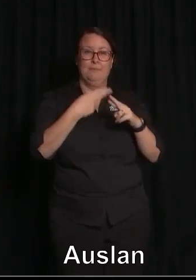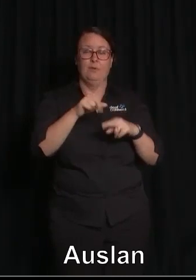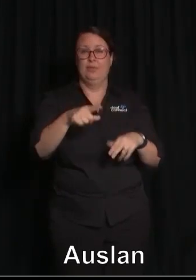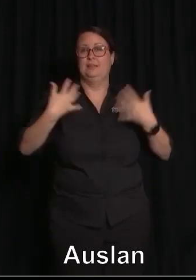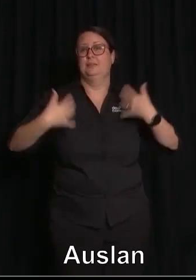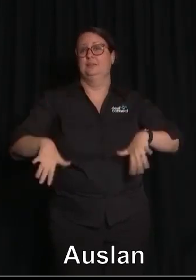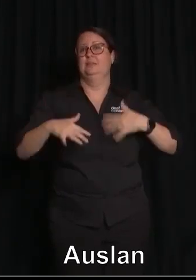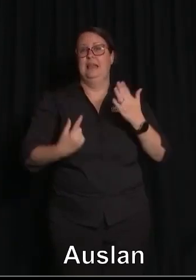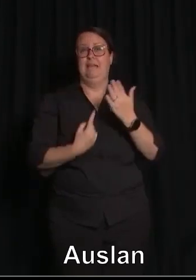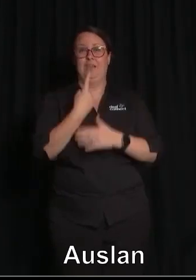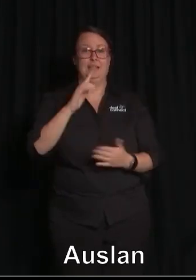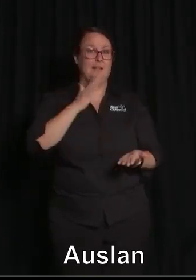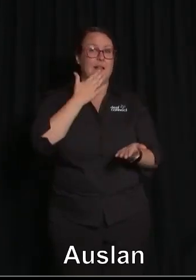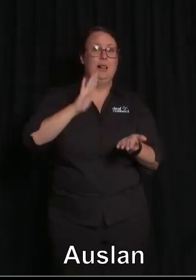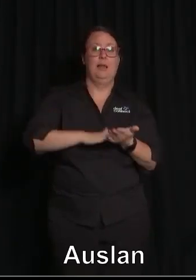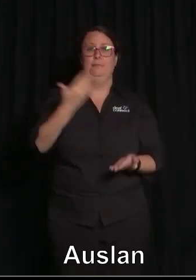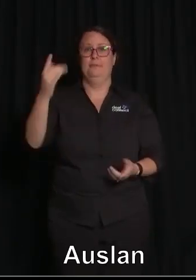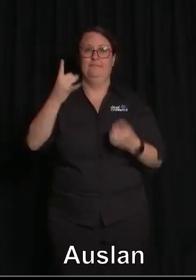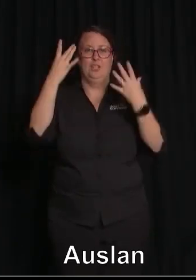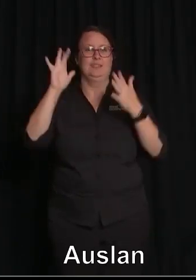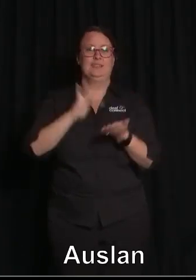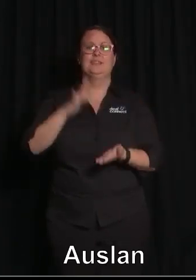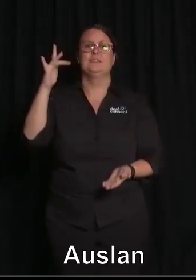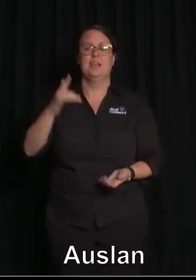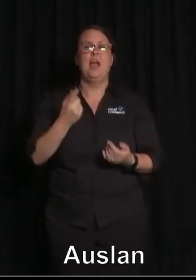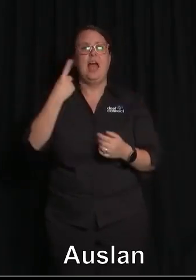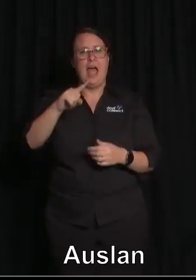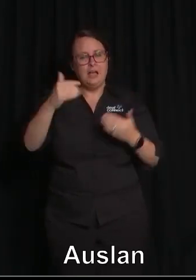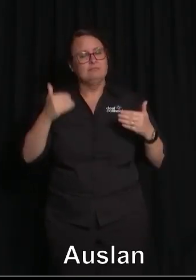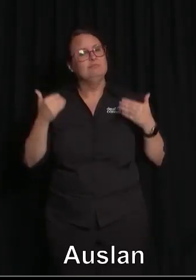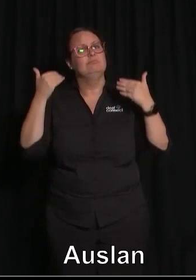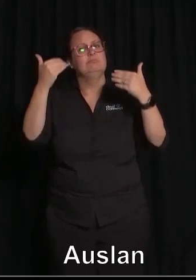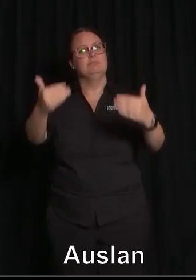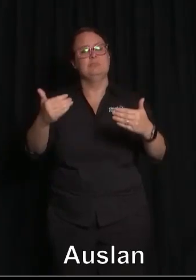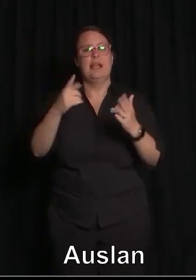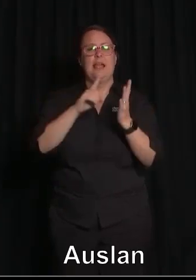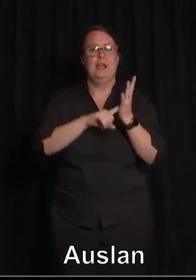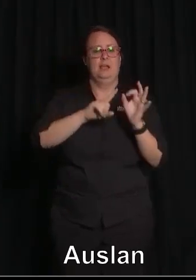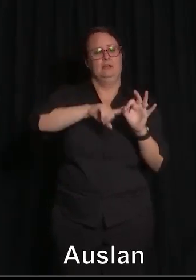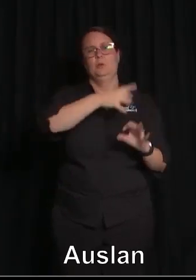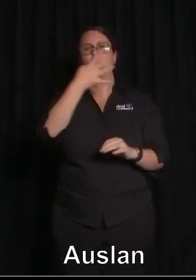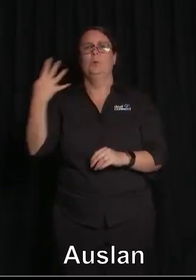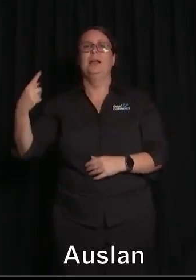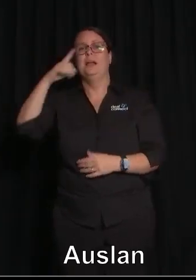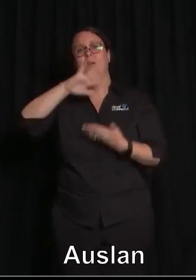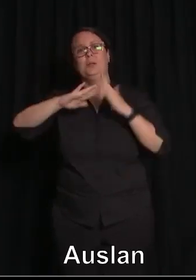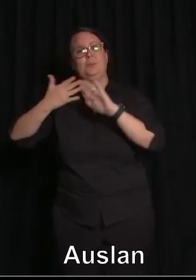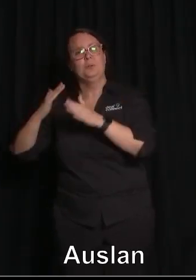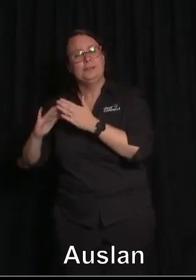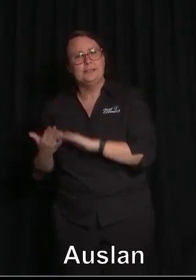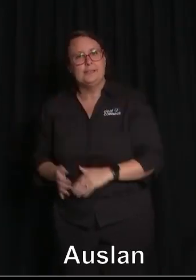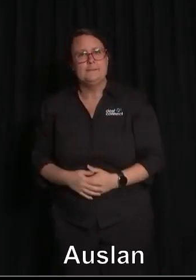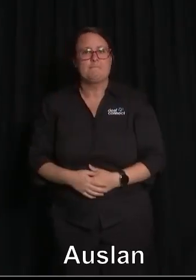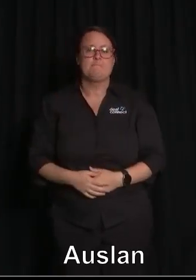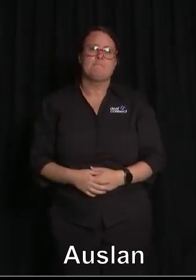You created an opportunity to celebrate how far we've come in advancing the rights of LGBTQI plus individuals, a